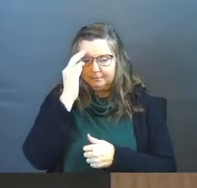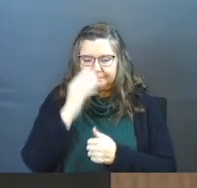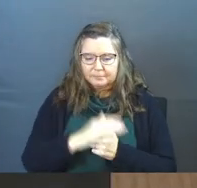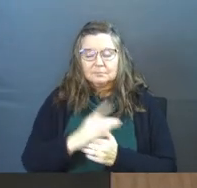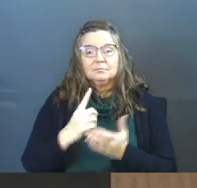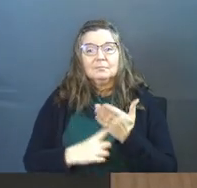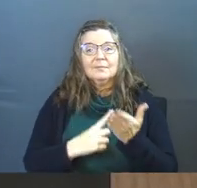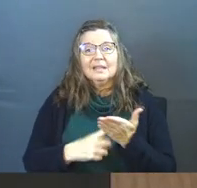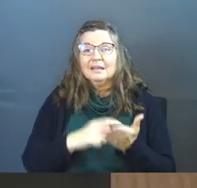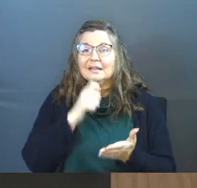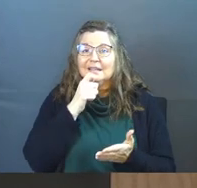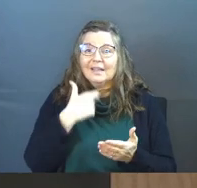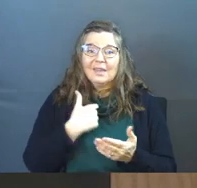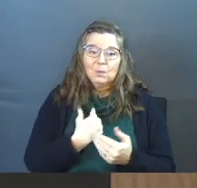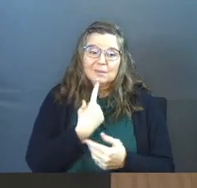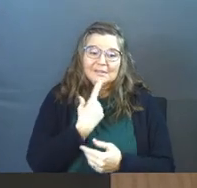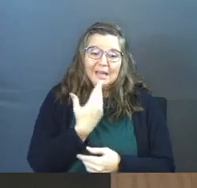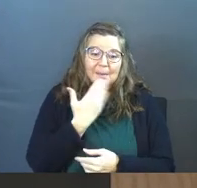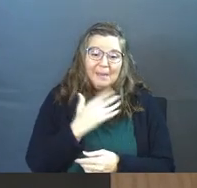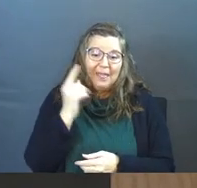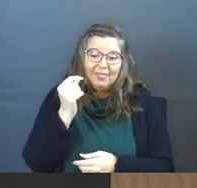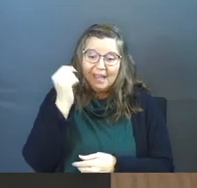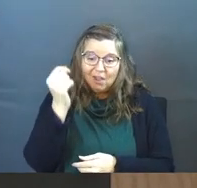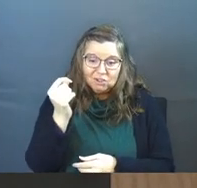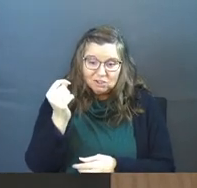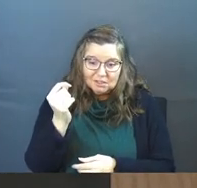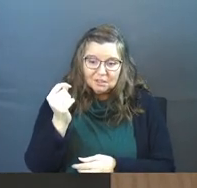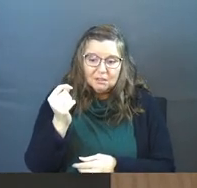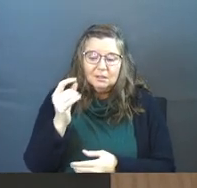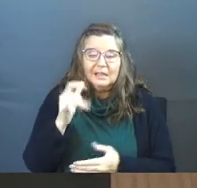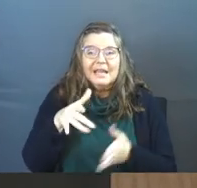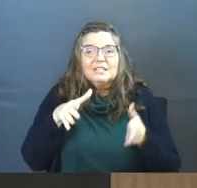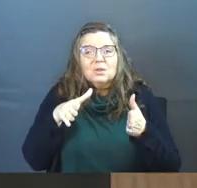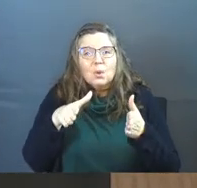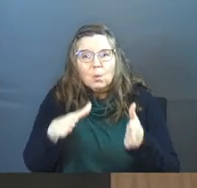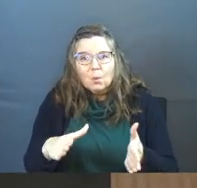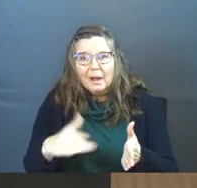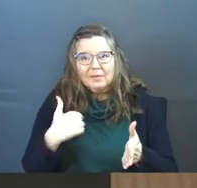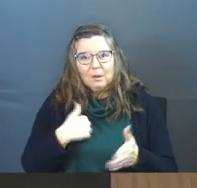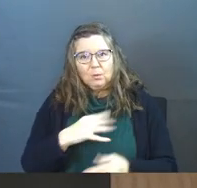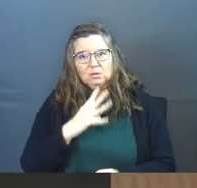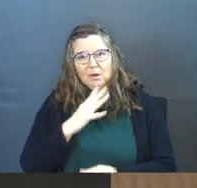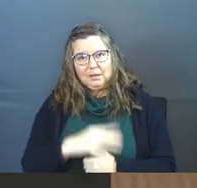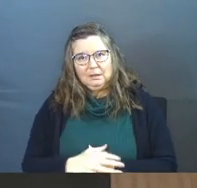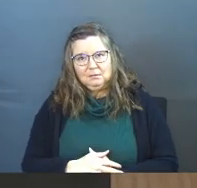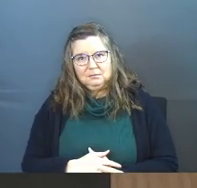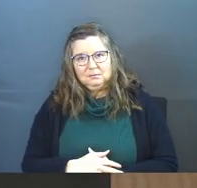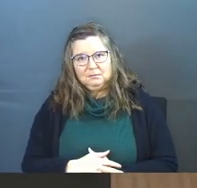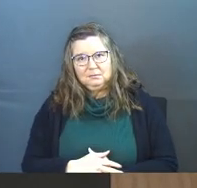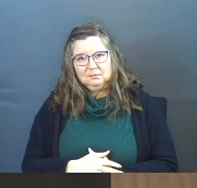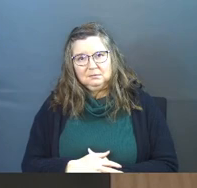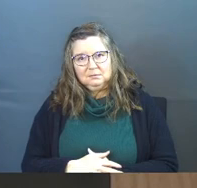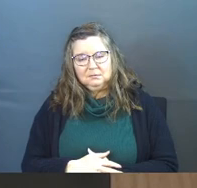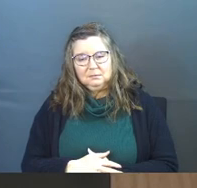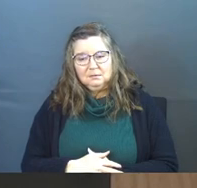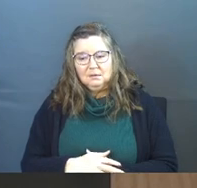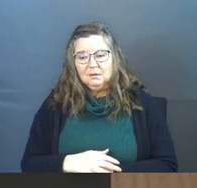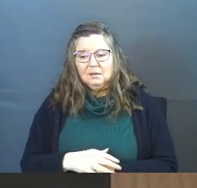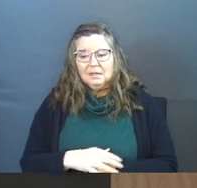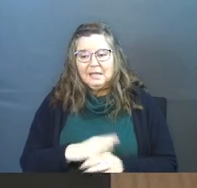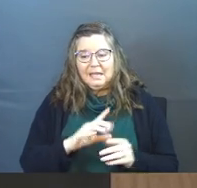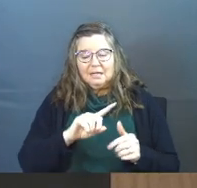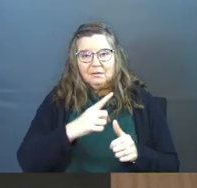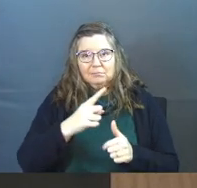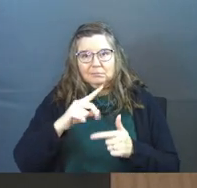And sometimes it's not that we're saying bad theology. It's the way that we're talking. It's the